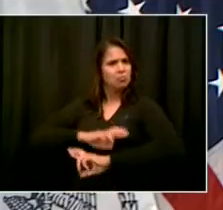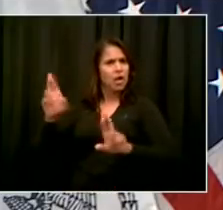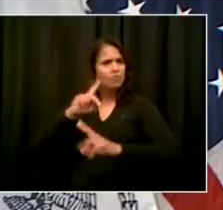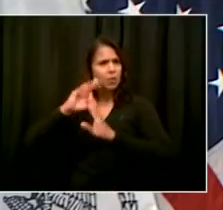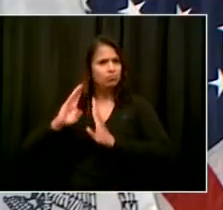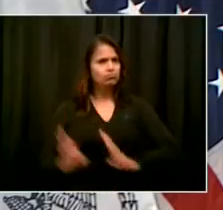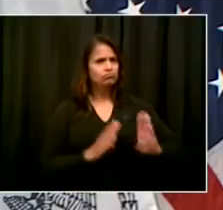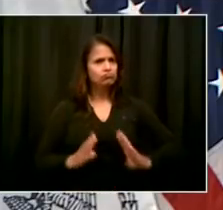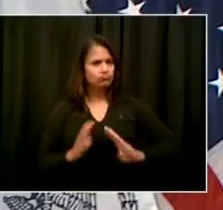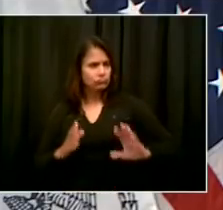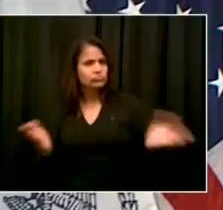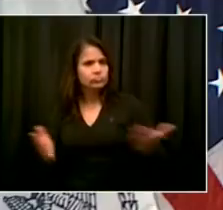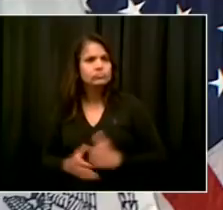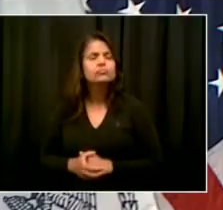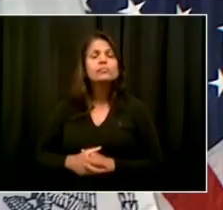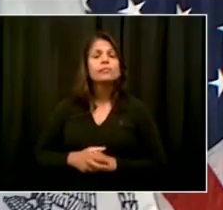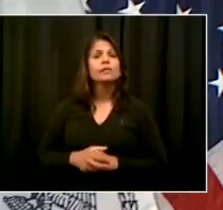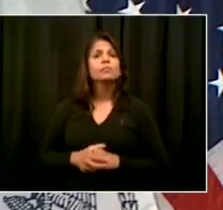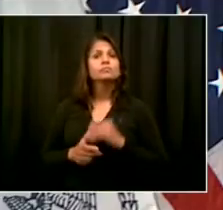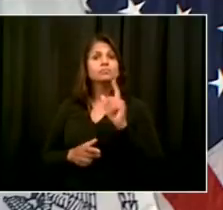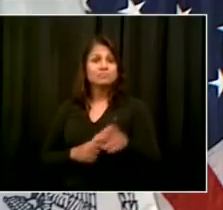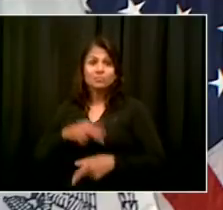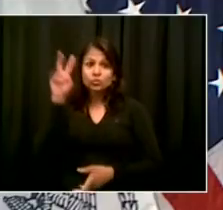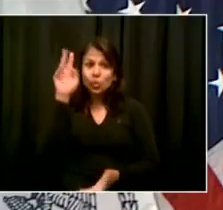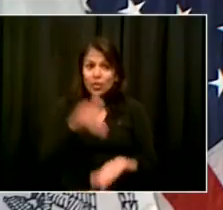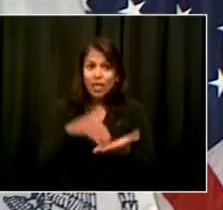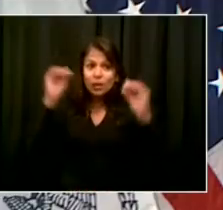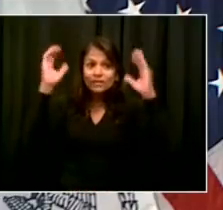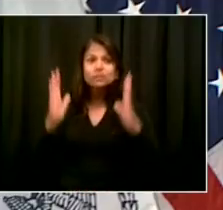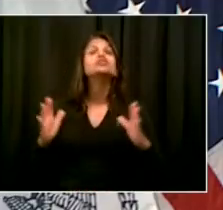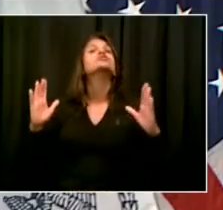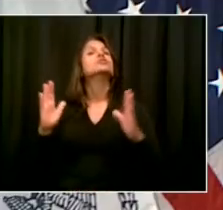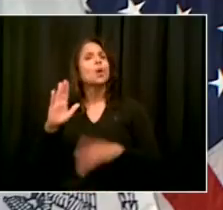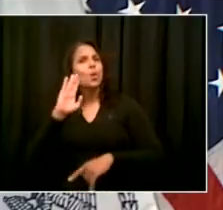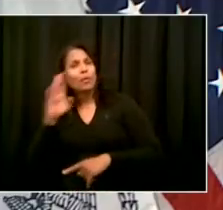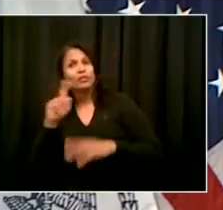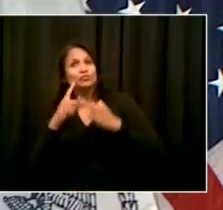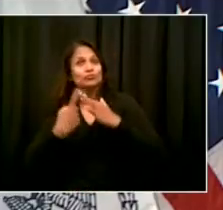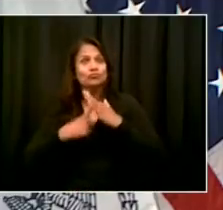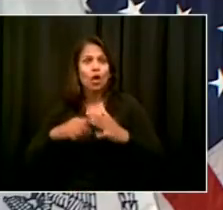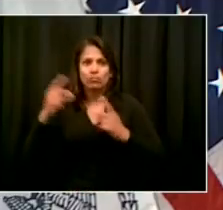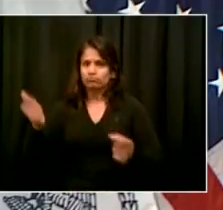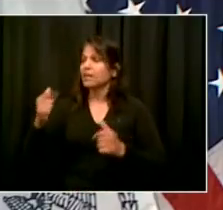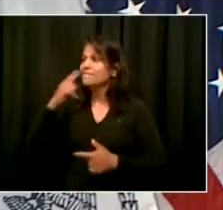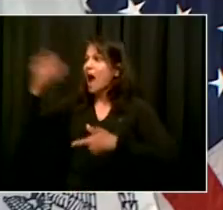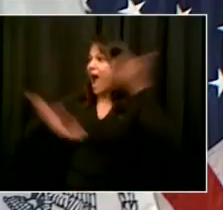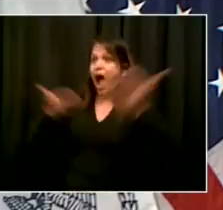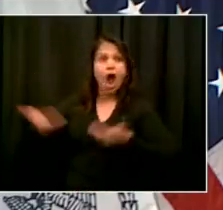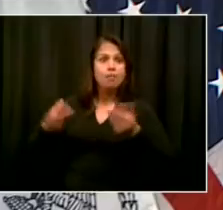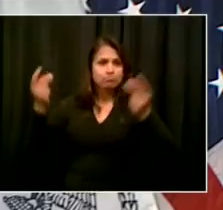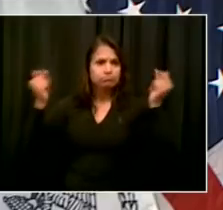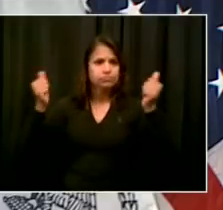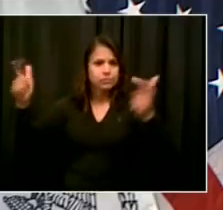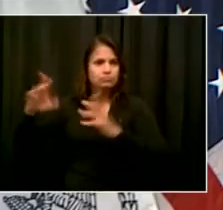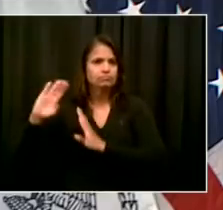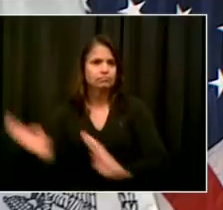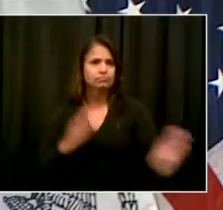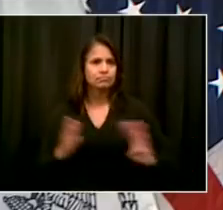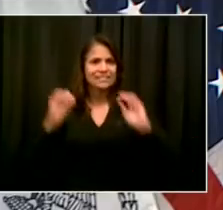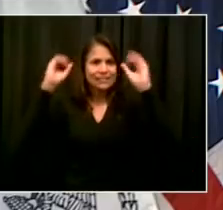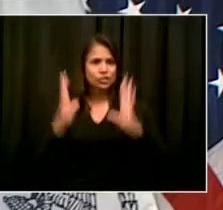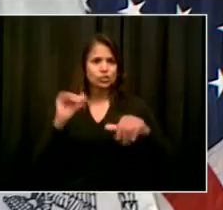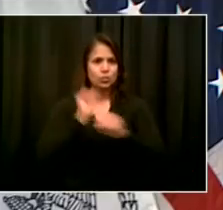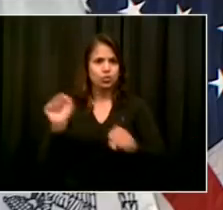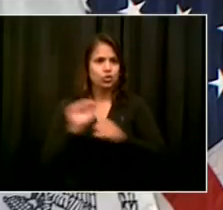and I think they're going to make a big difference. Go ahead. My second question is on behalf of my colleague, Melissa Russo.